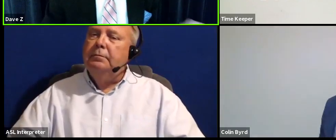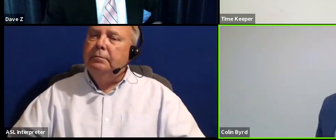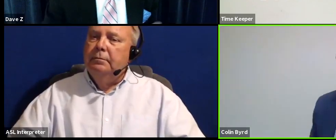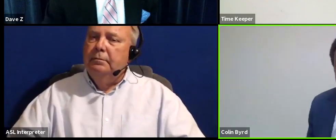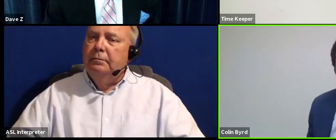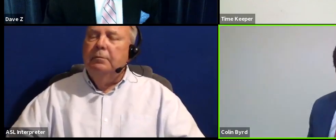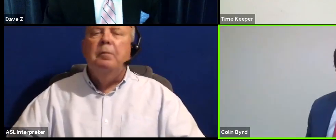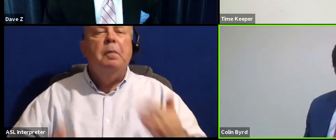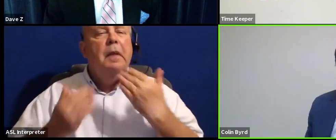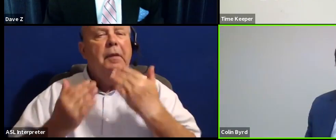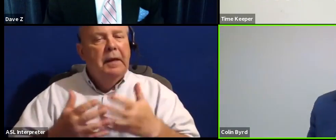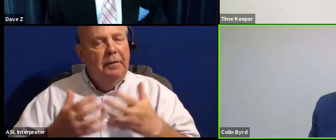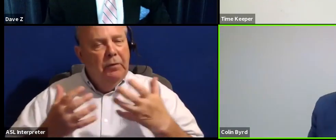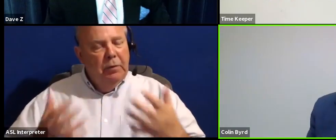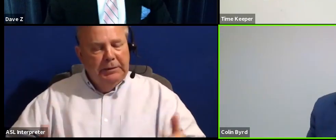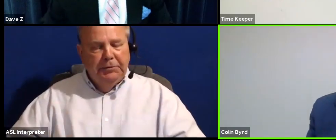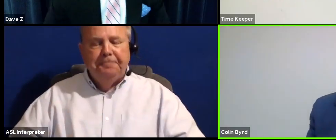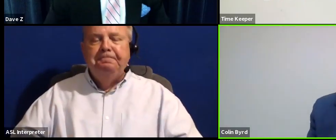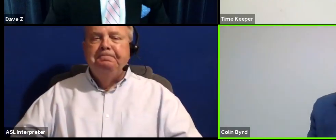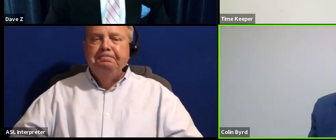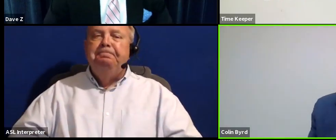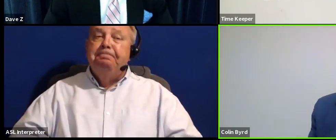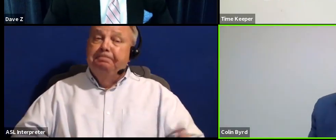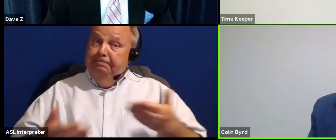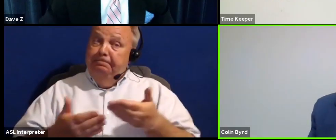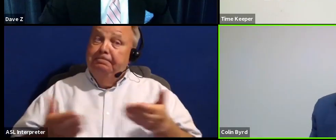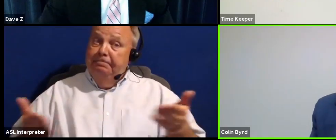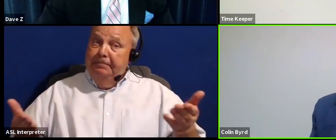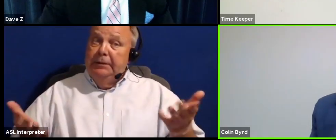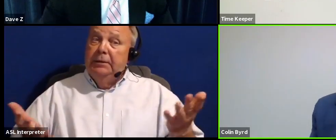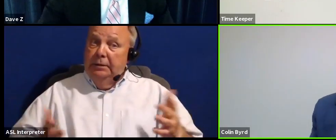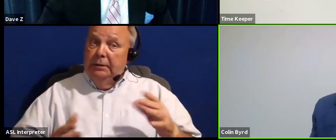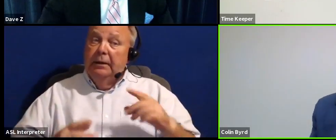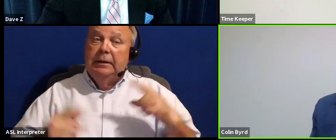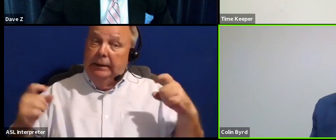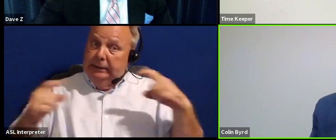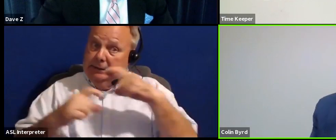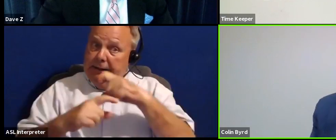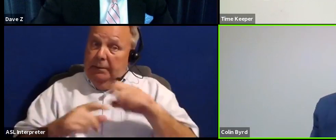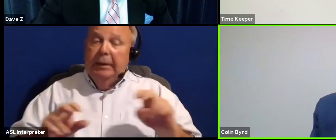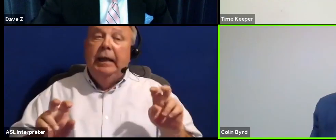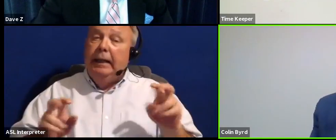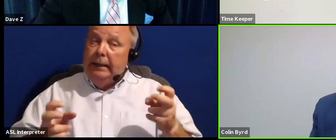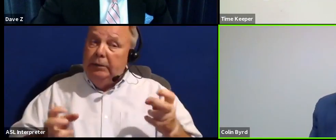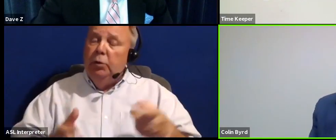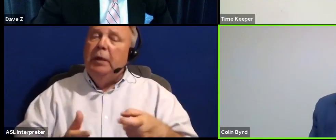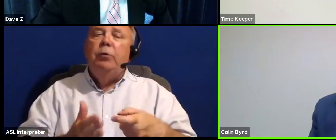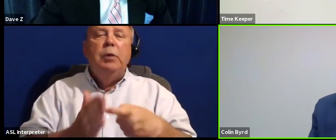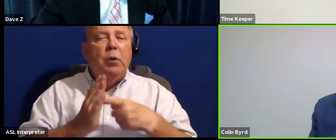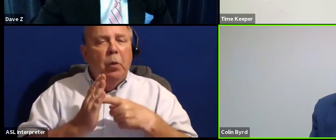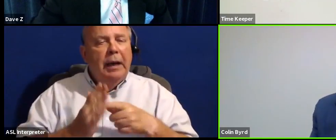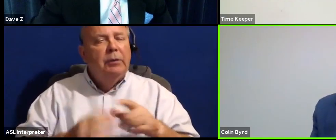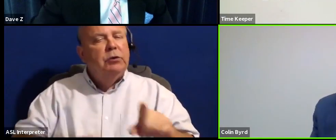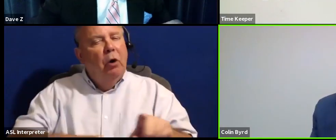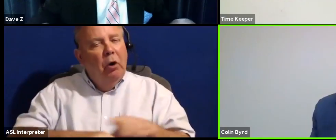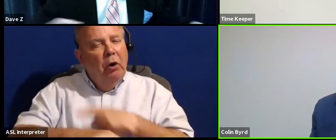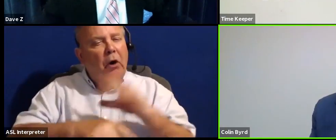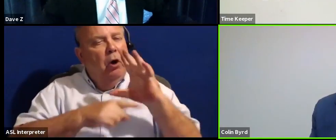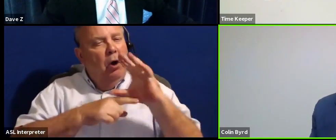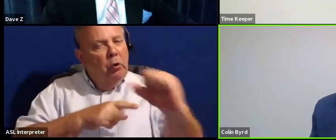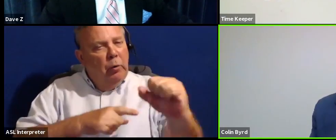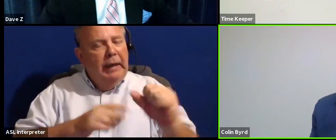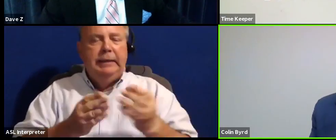Well, thank you very much. This is a complicated issue. It requires a long range solution.